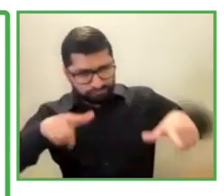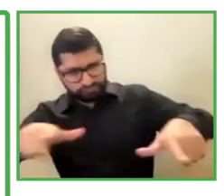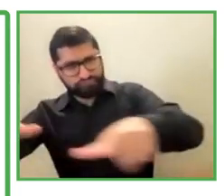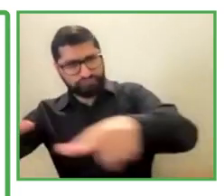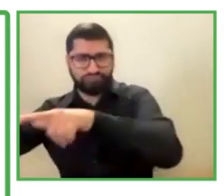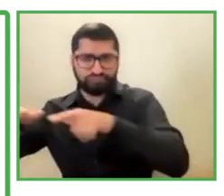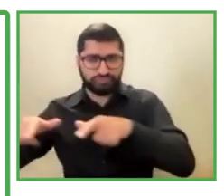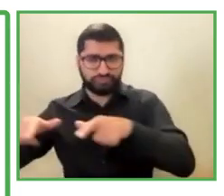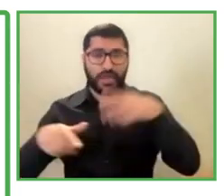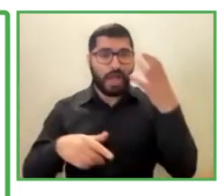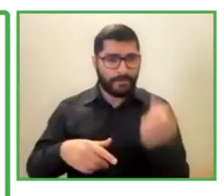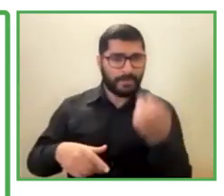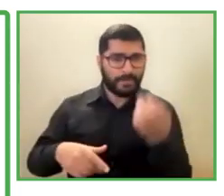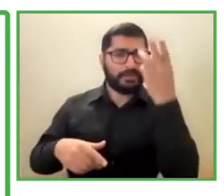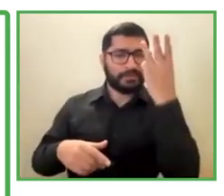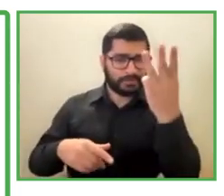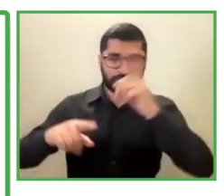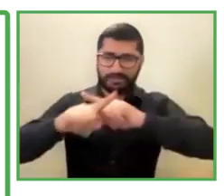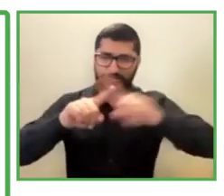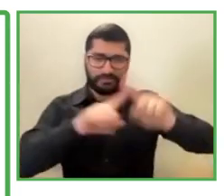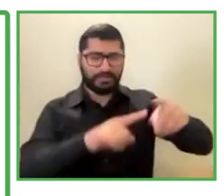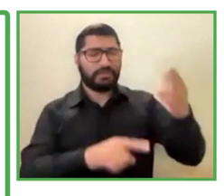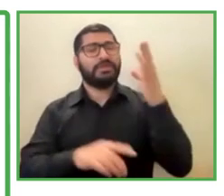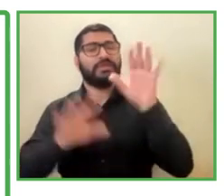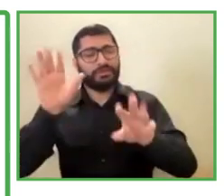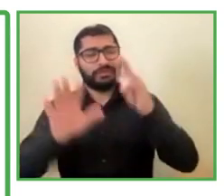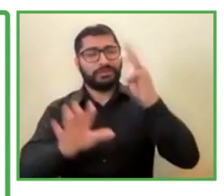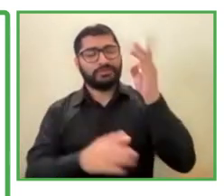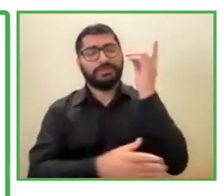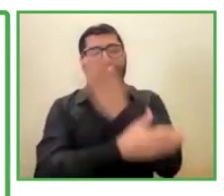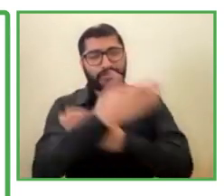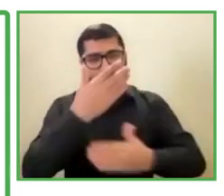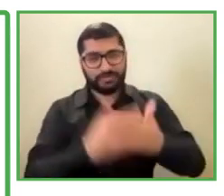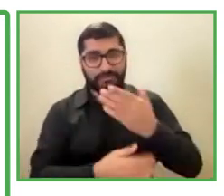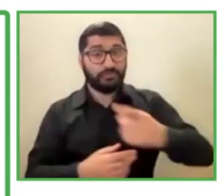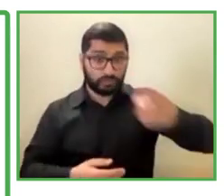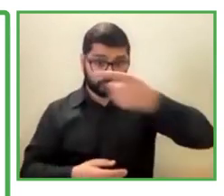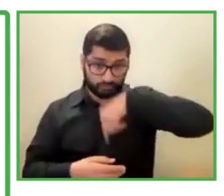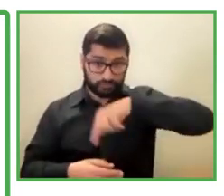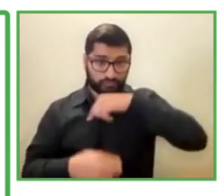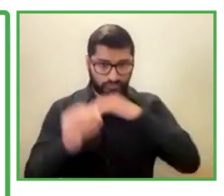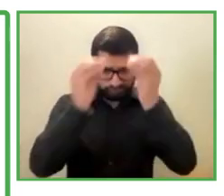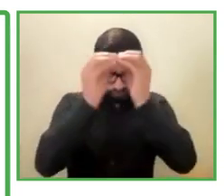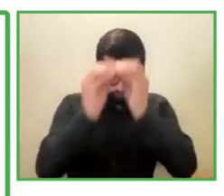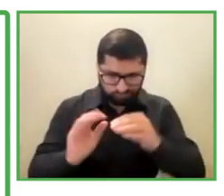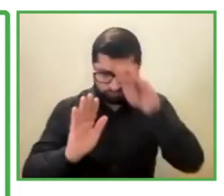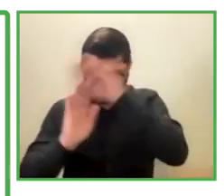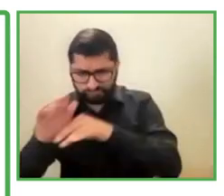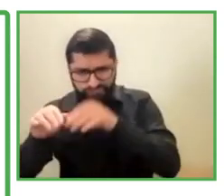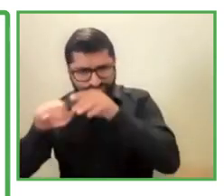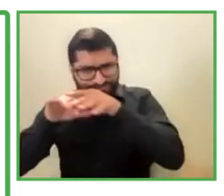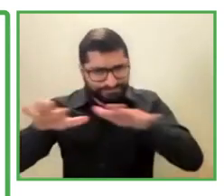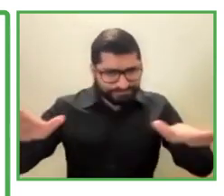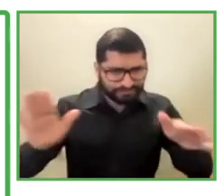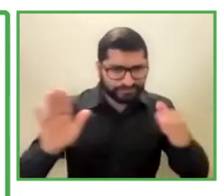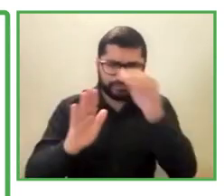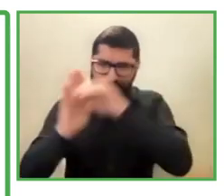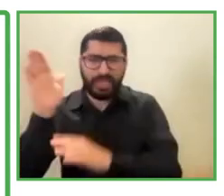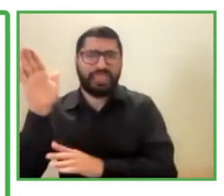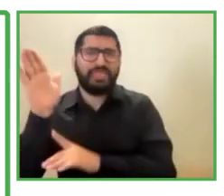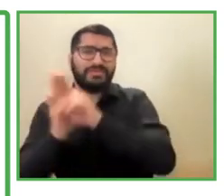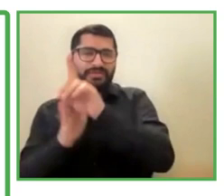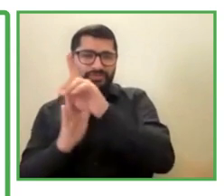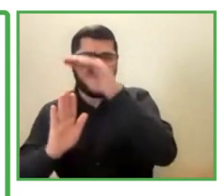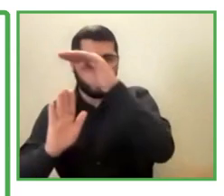strategize or we devise a program initiative, so we take in consultation with our